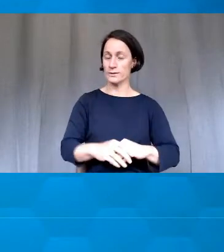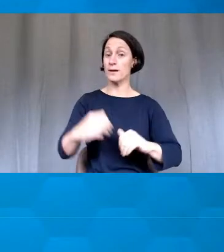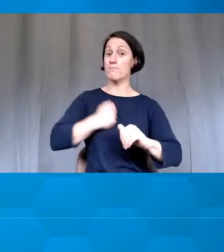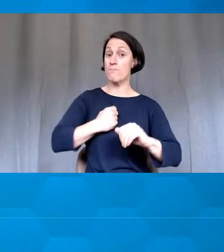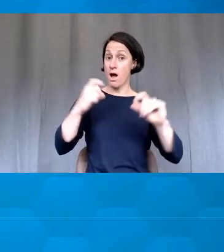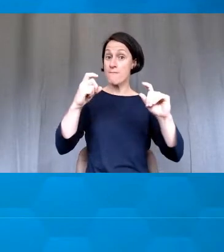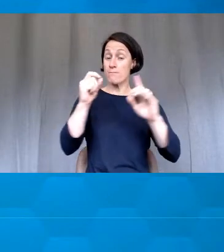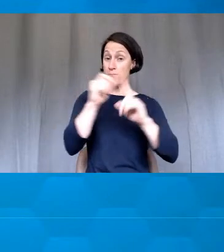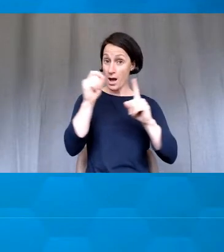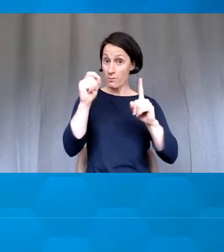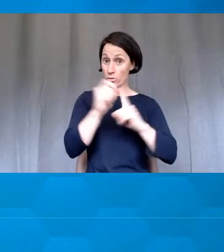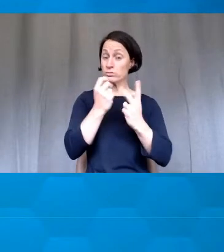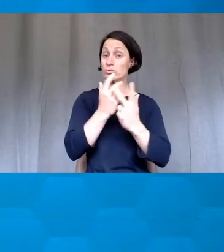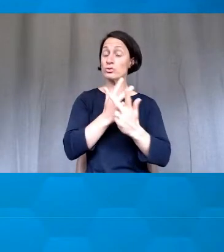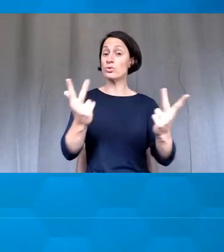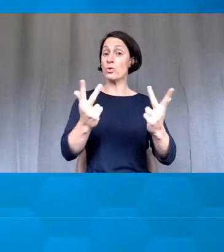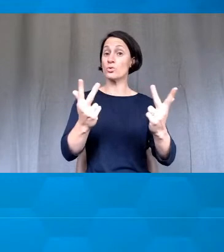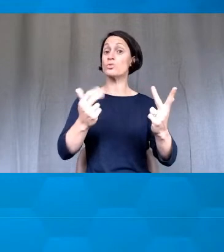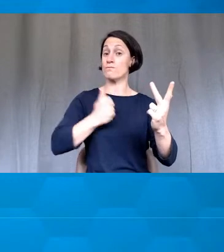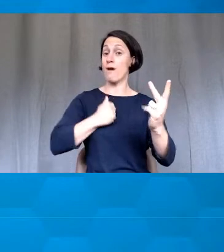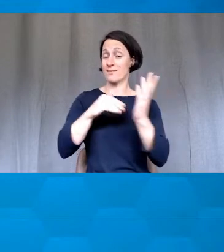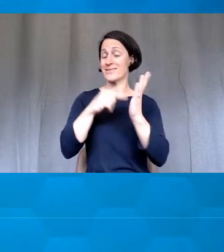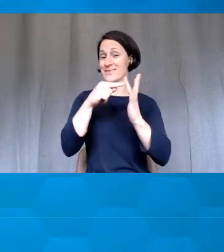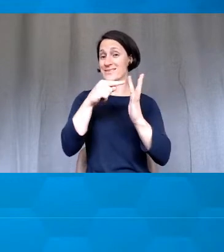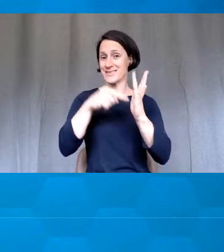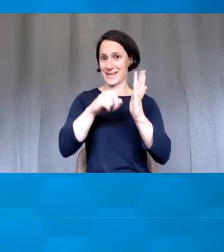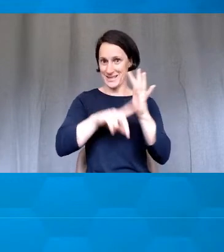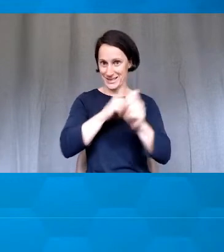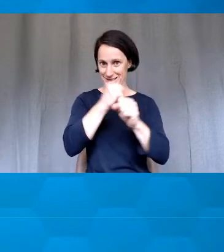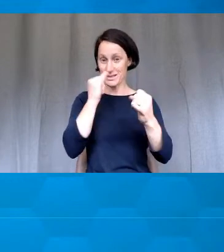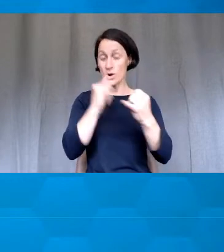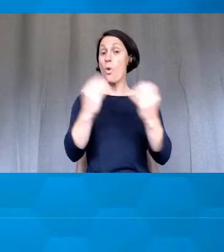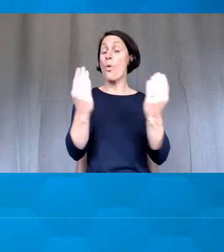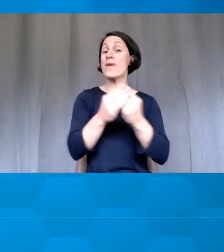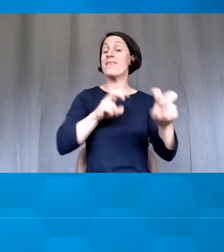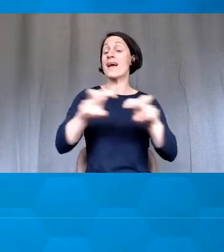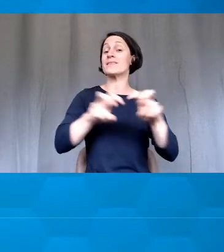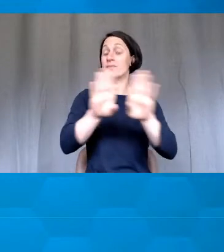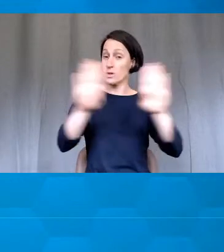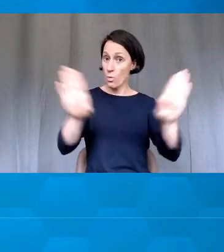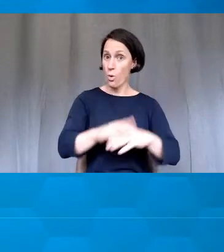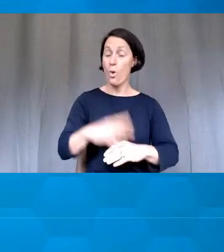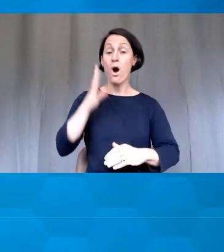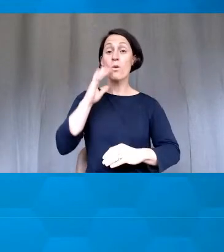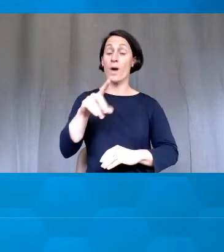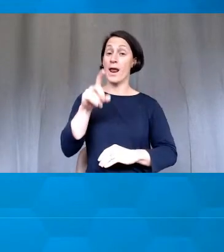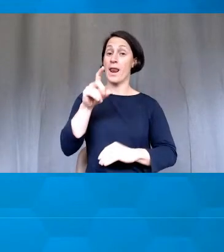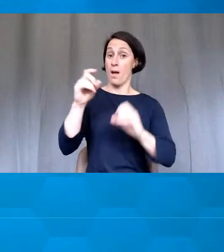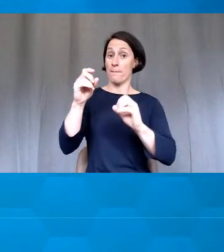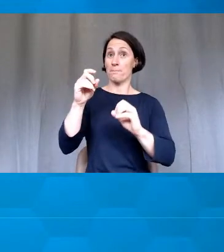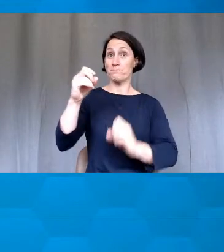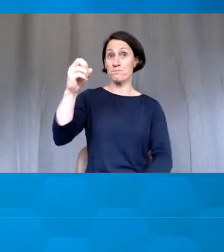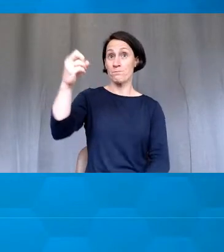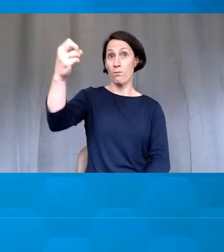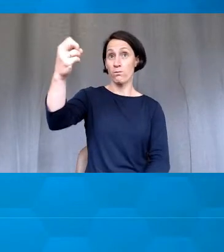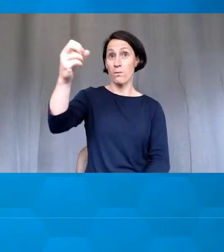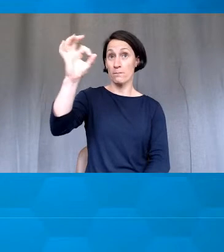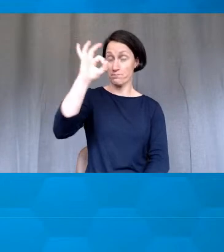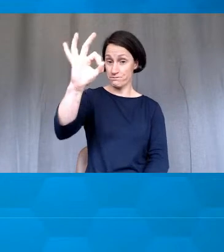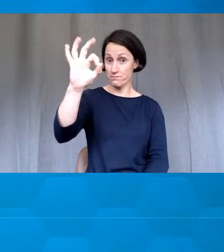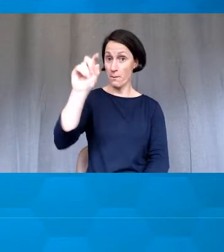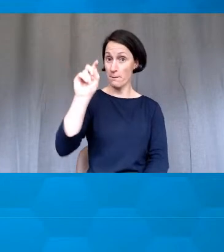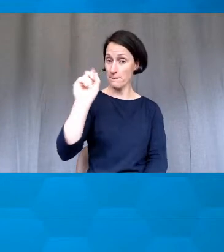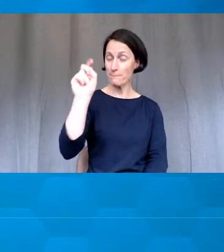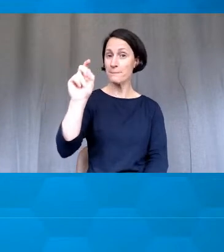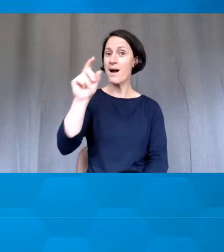has a picture, obviously, of my Zetings, but it's got the activity wall there. And when I click on that bubble, it allows me to see what my